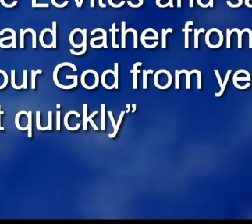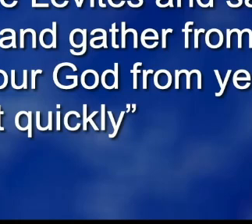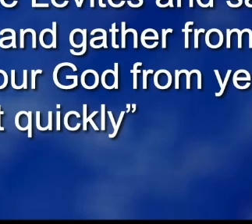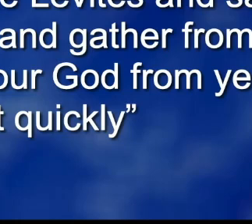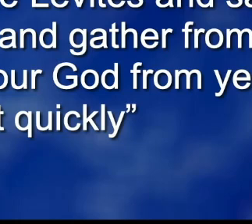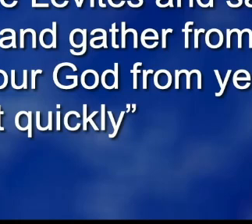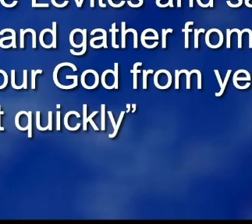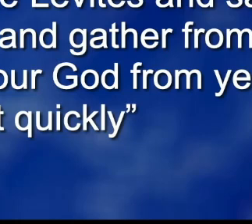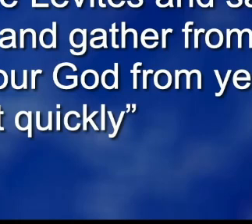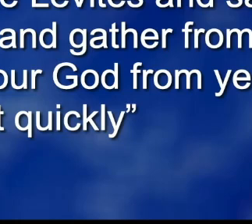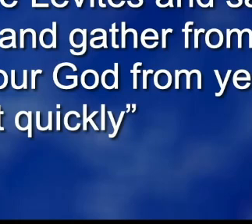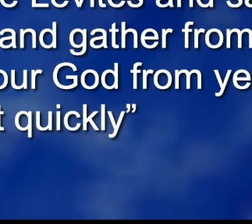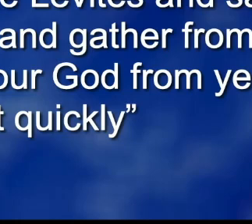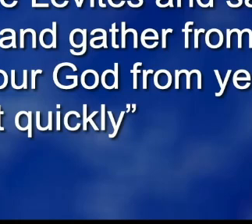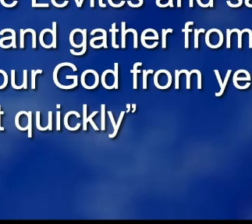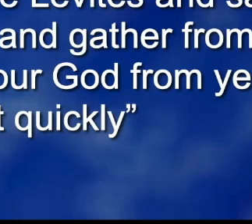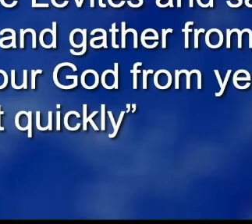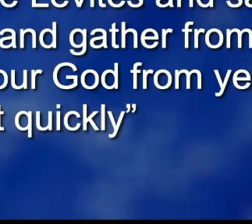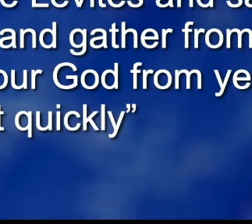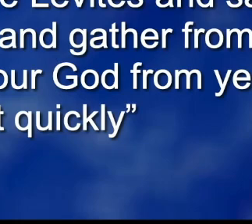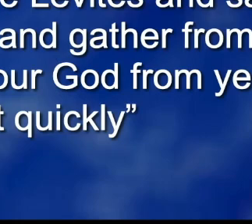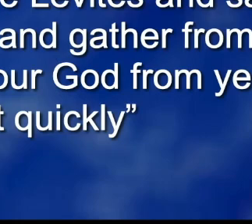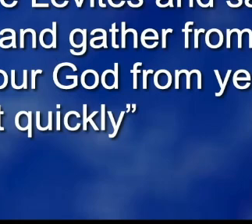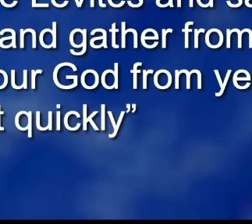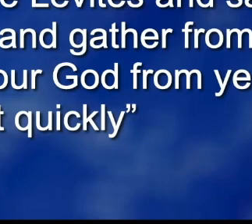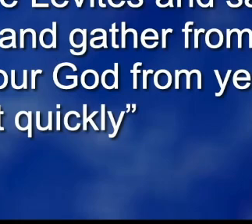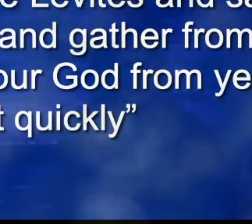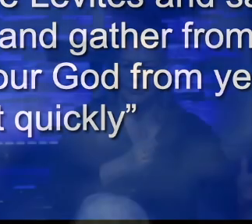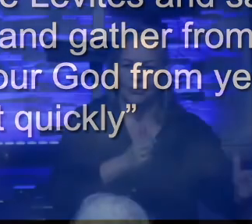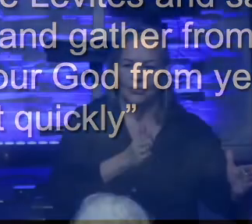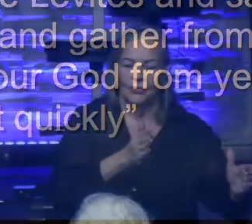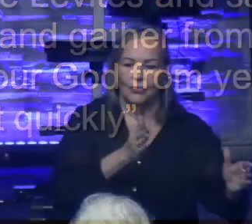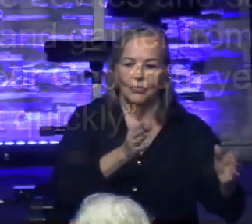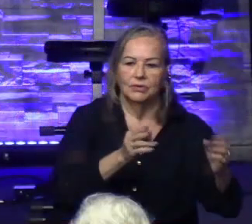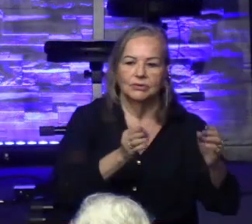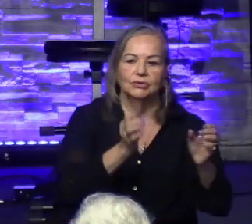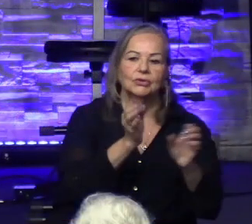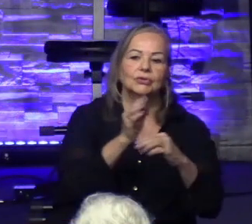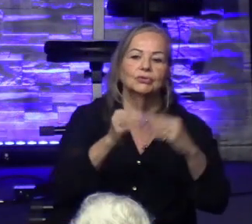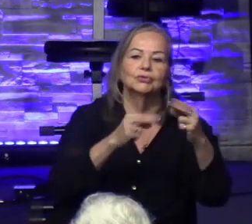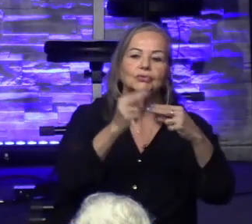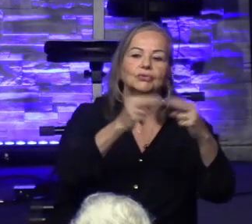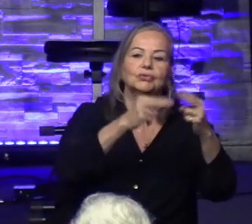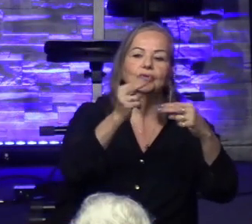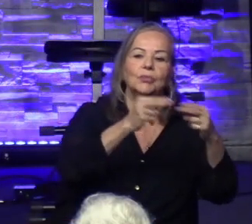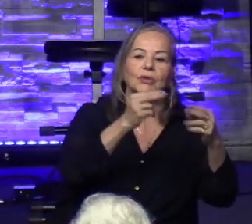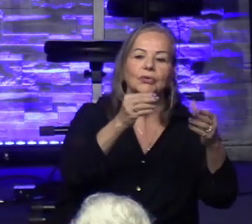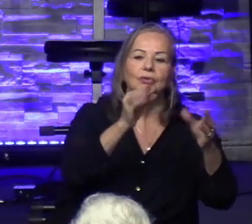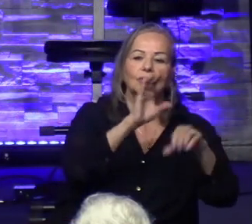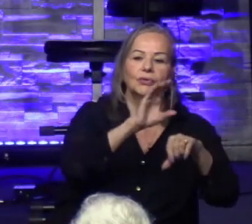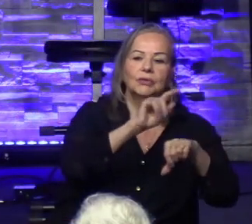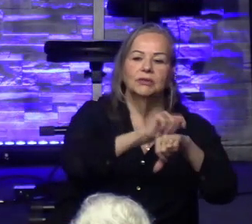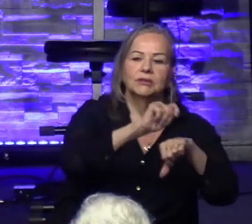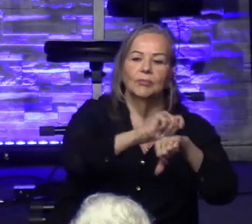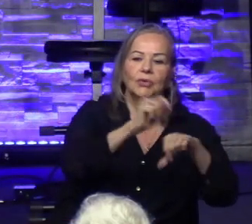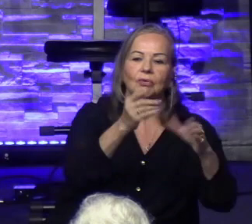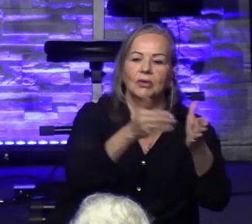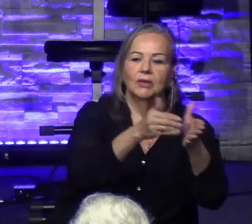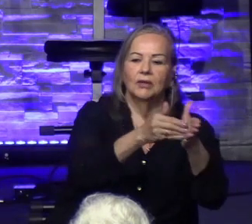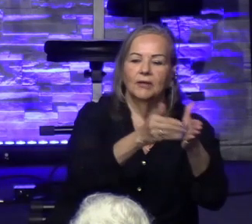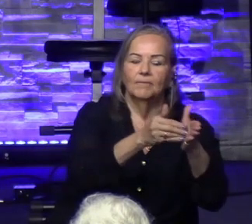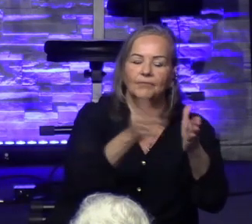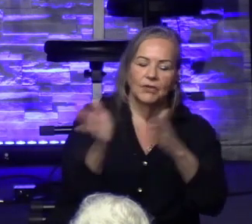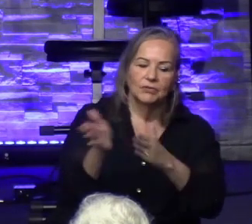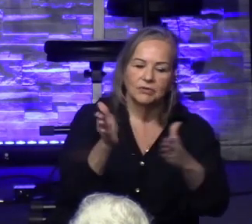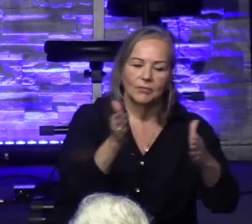It was a project in as normal a manner as possible. There was a plan for supporting the work